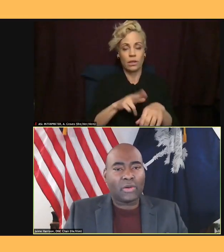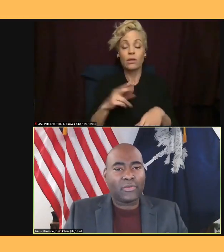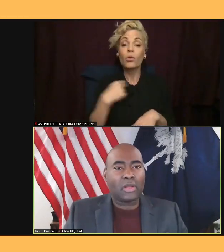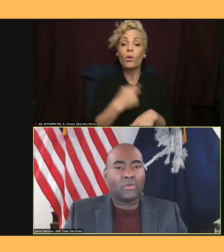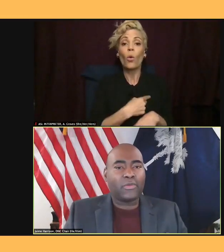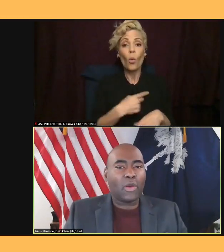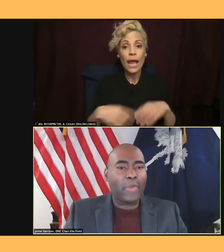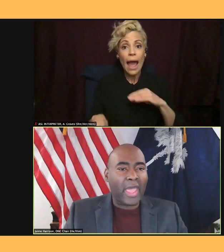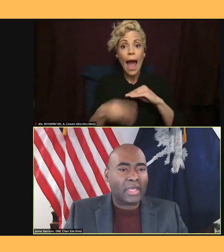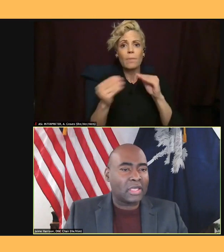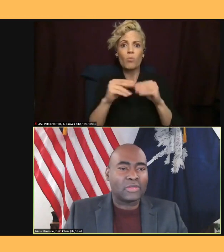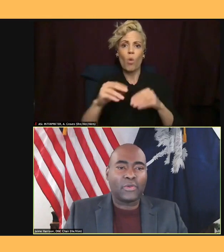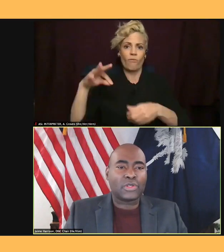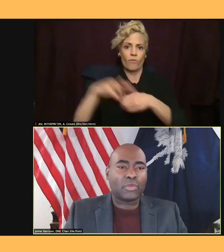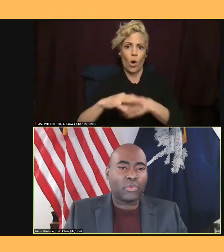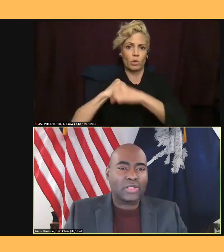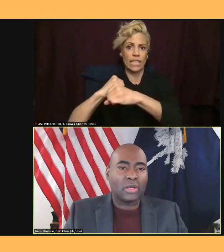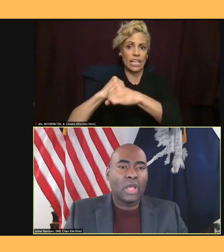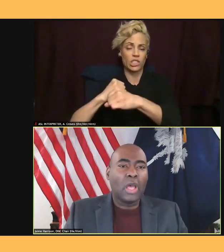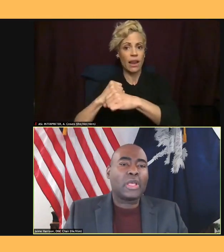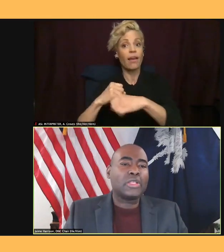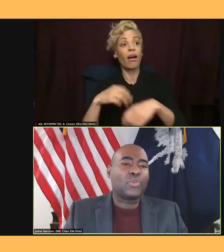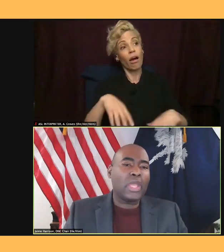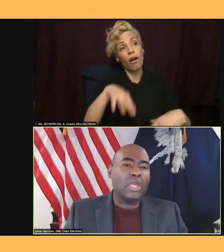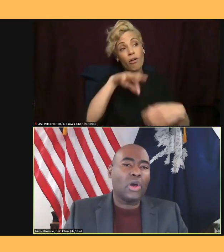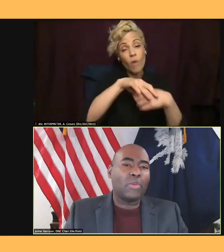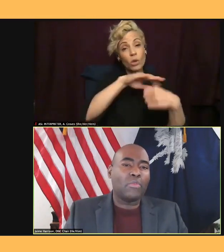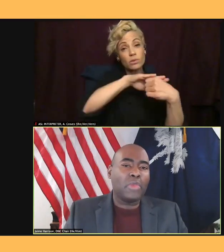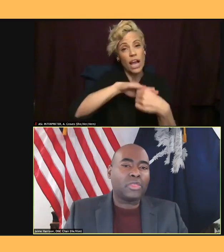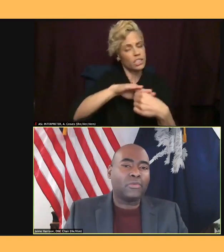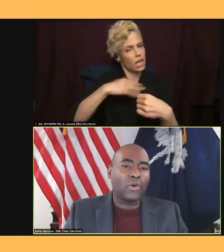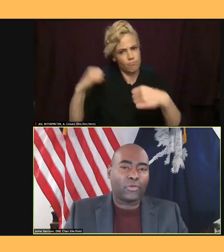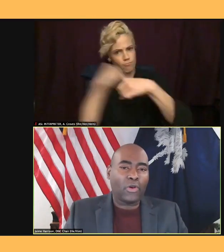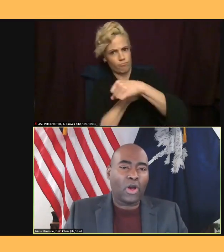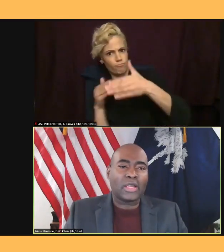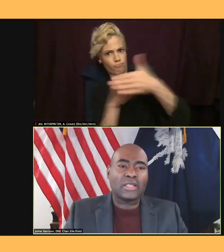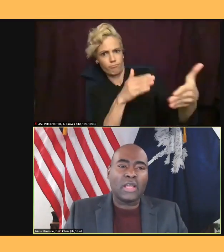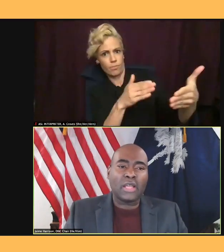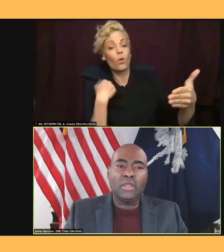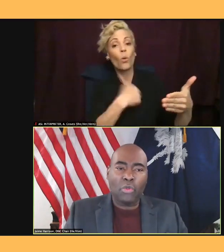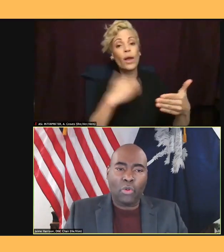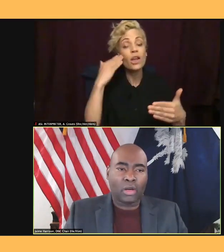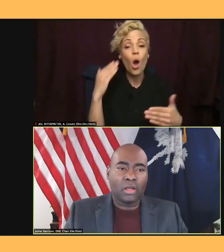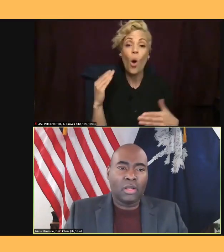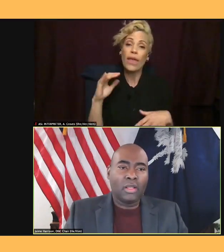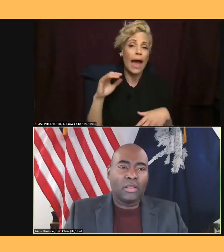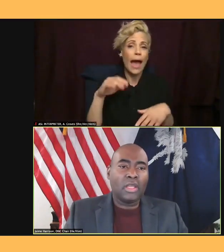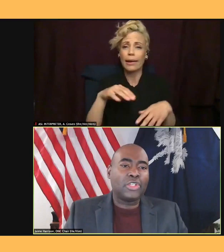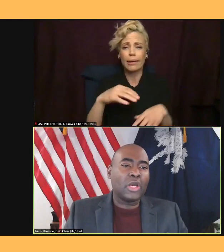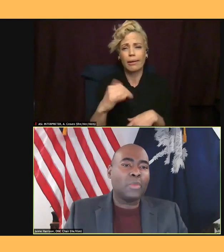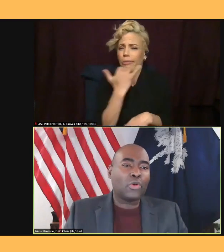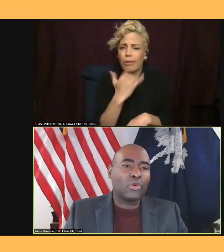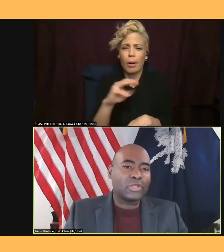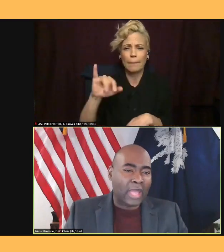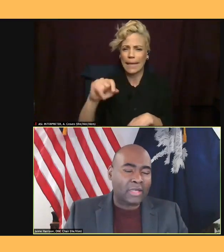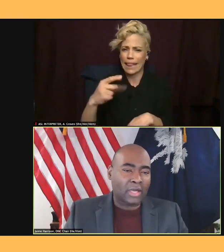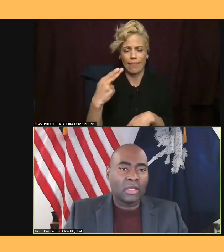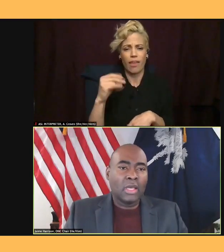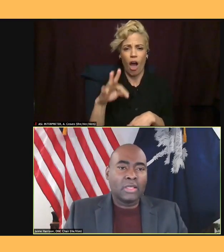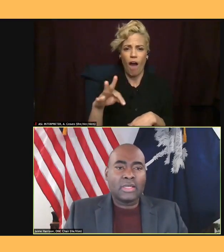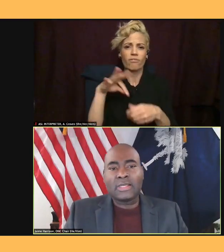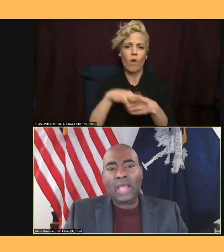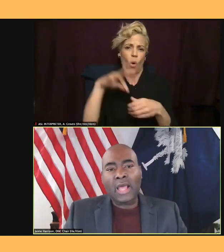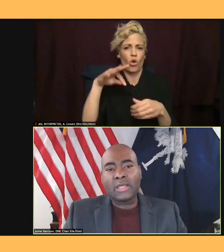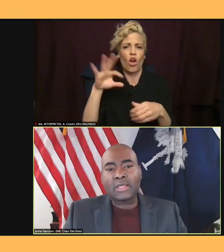back against voter suppression because we know the myth of voter fraud is nothing more than a Jim Crow tactic to silence